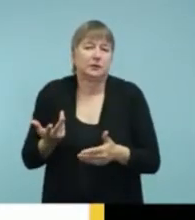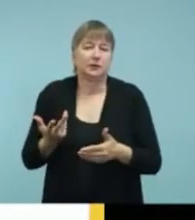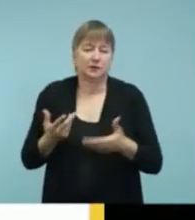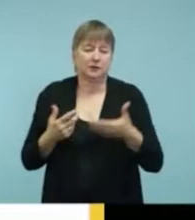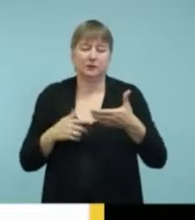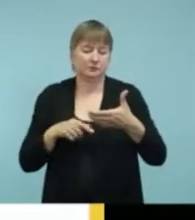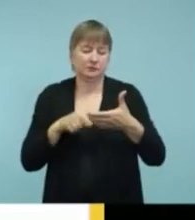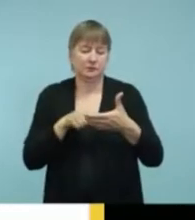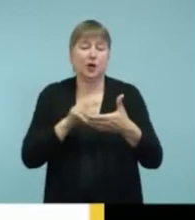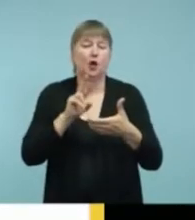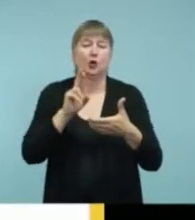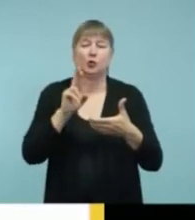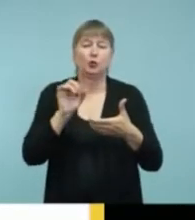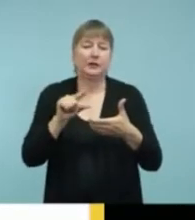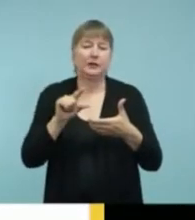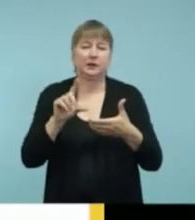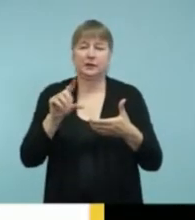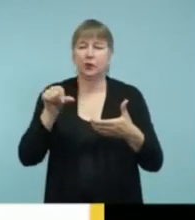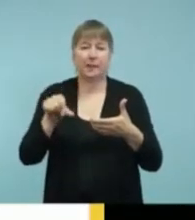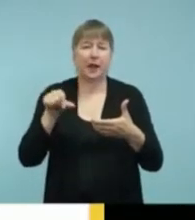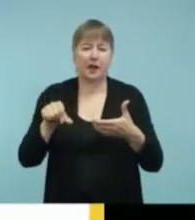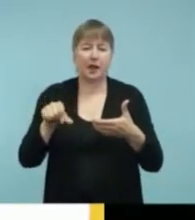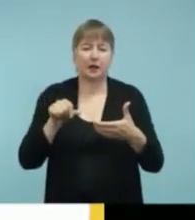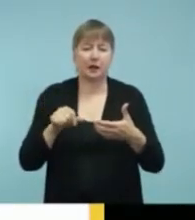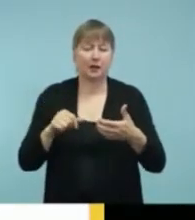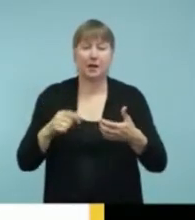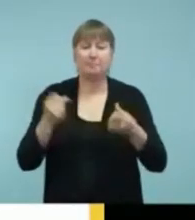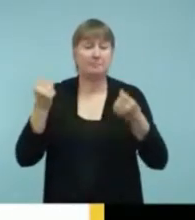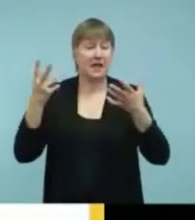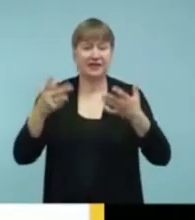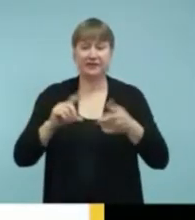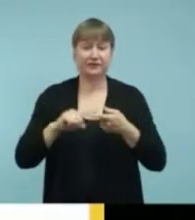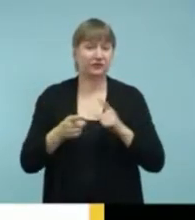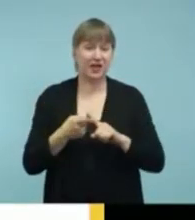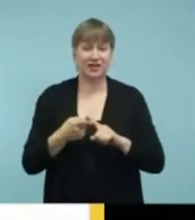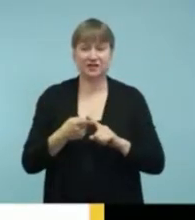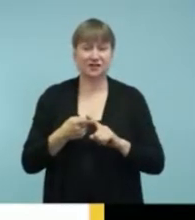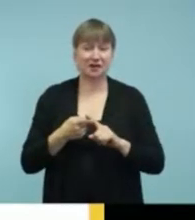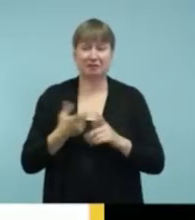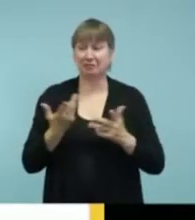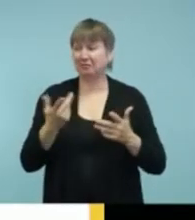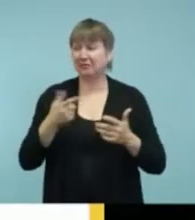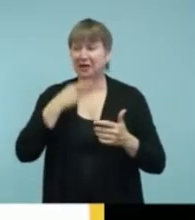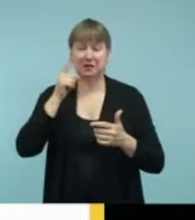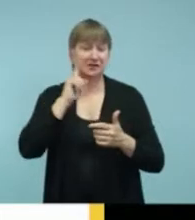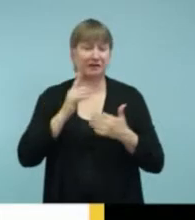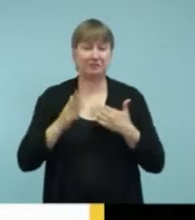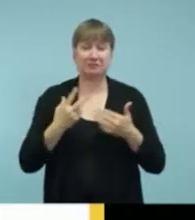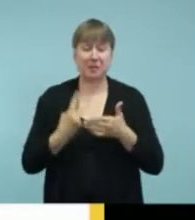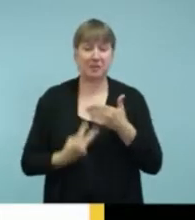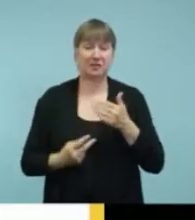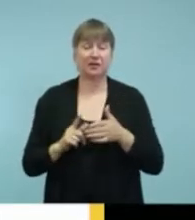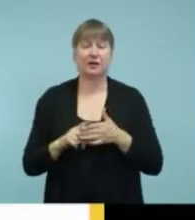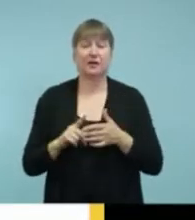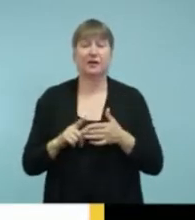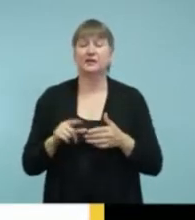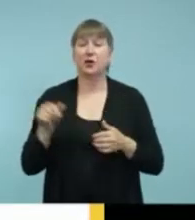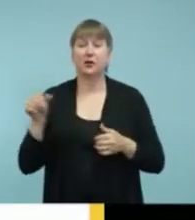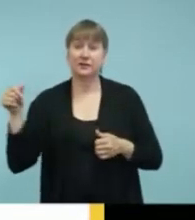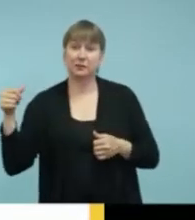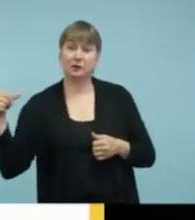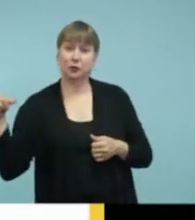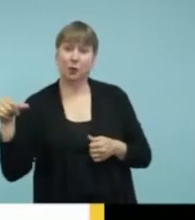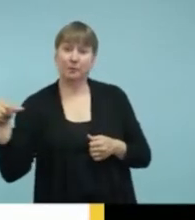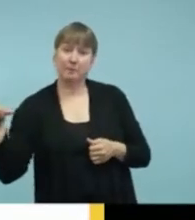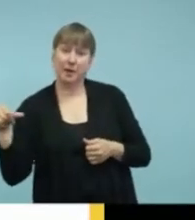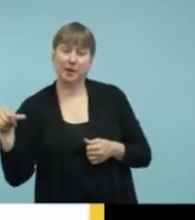many deaf and hard of hearing friends and even my parents that love this. It's a, you know, it's a doorbell that if someone rings the doorbell or